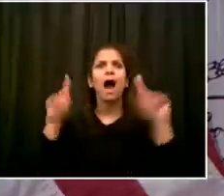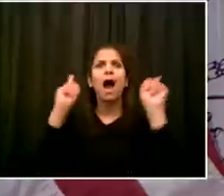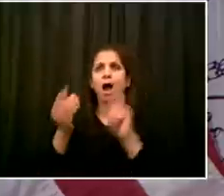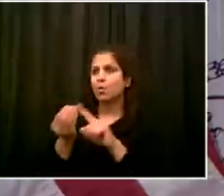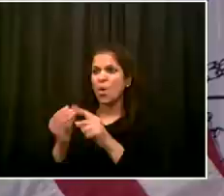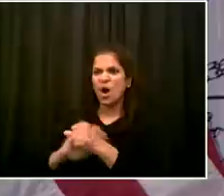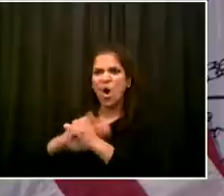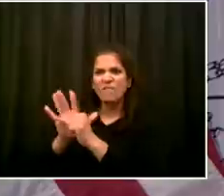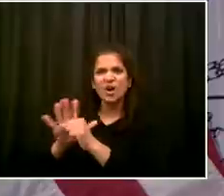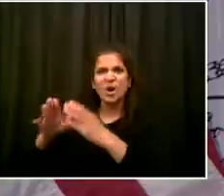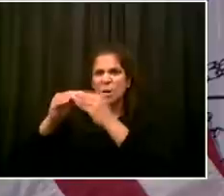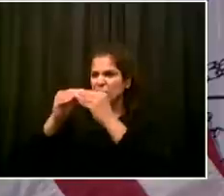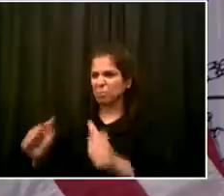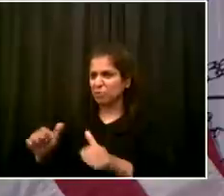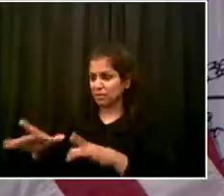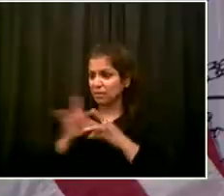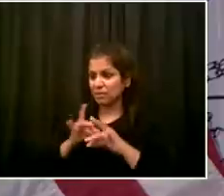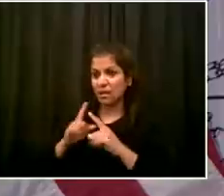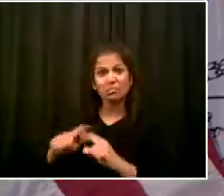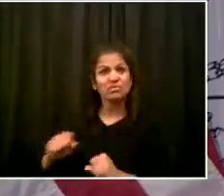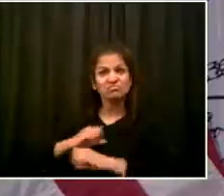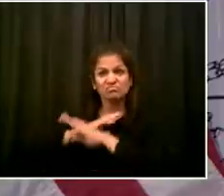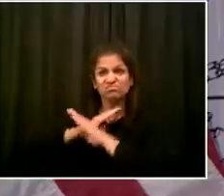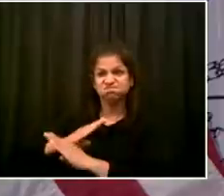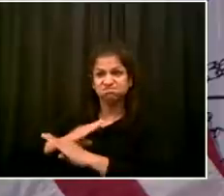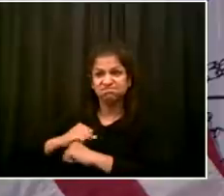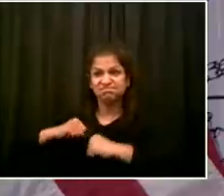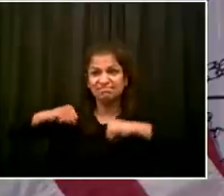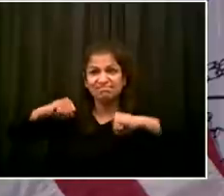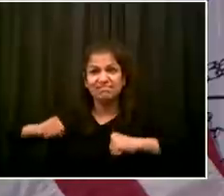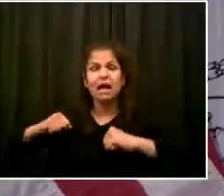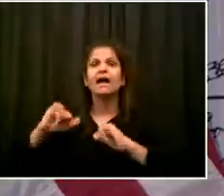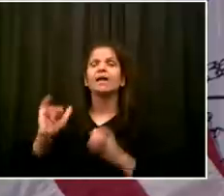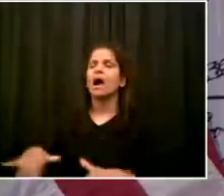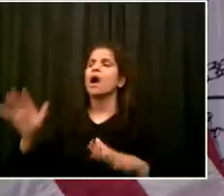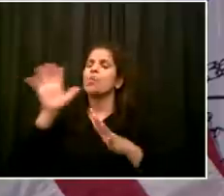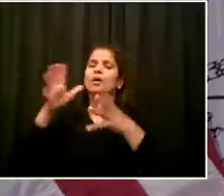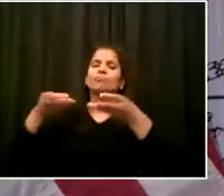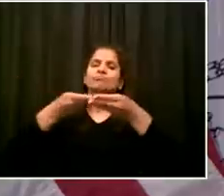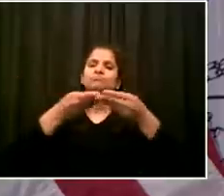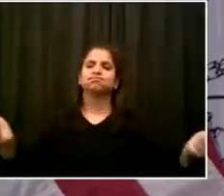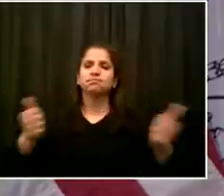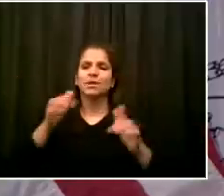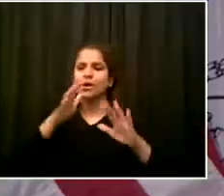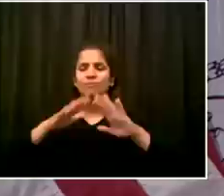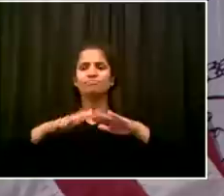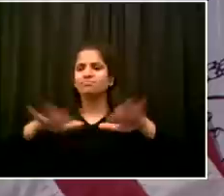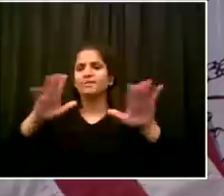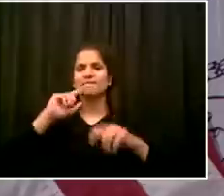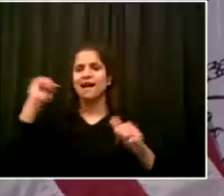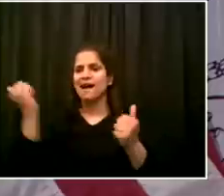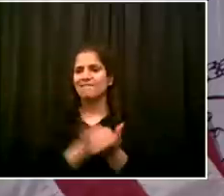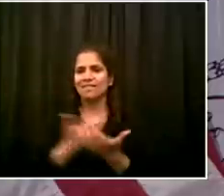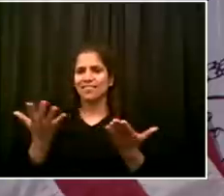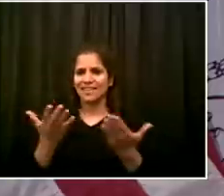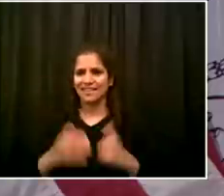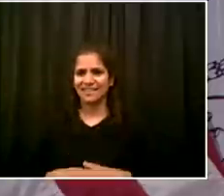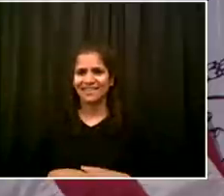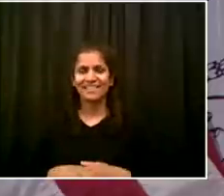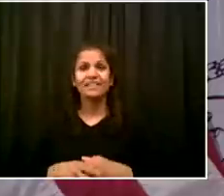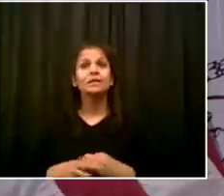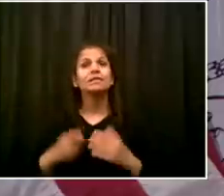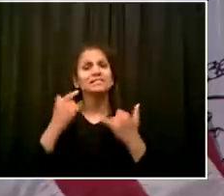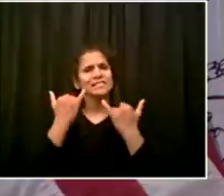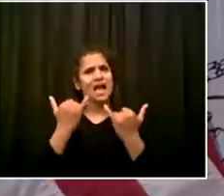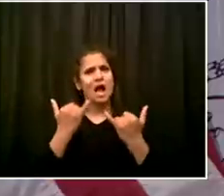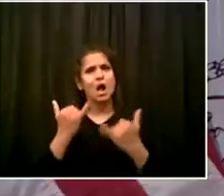bottom line right now is antibody test tells you something. It is helpful for people. It's helpful for the big picture research wise.